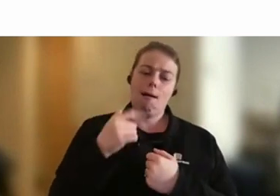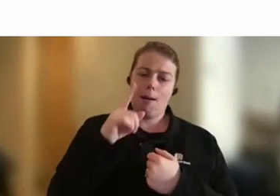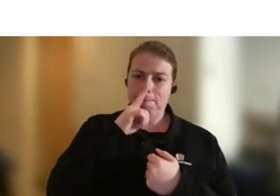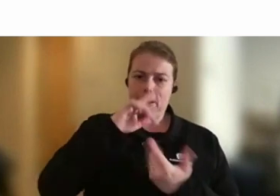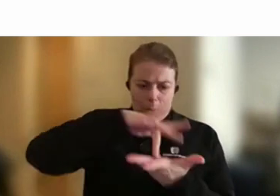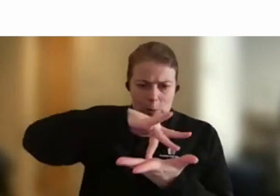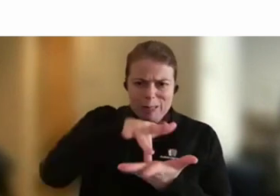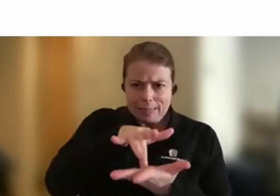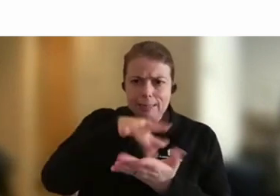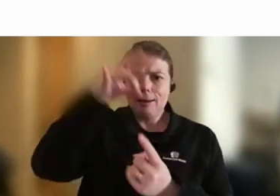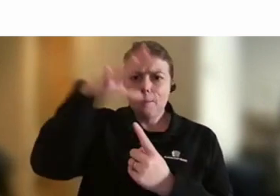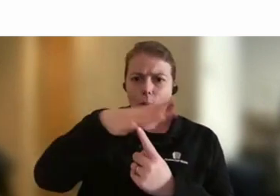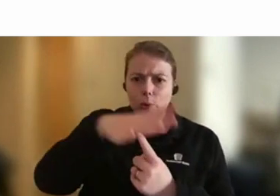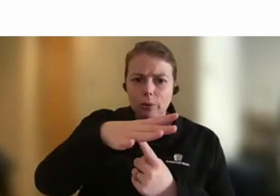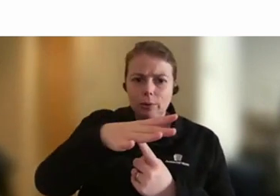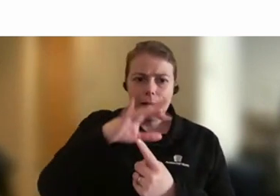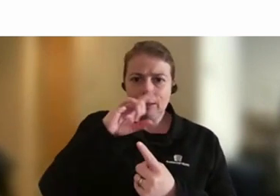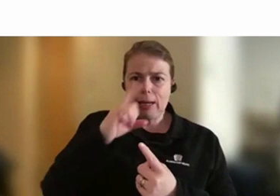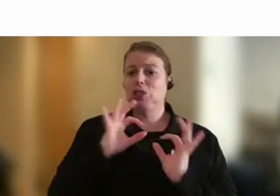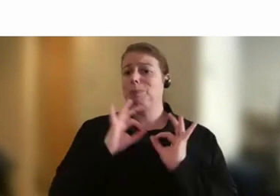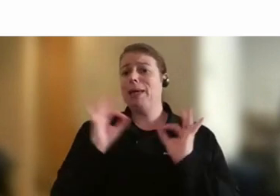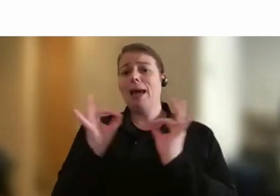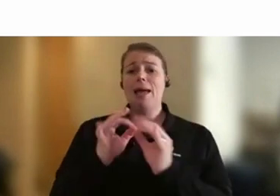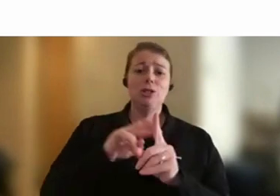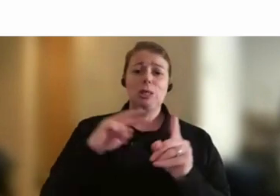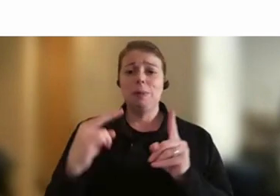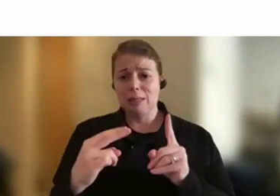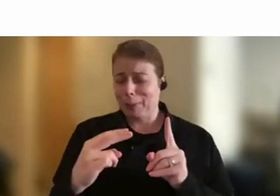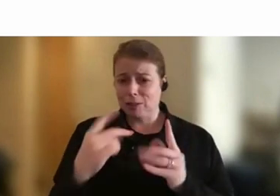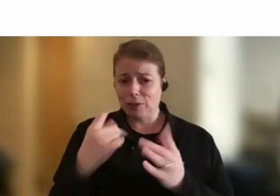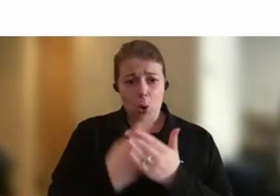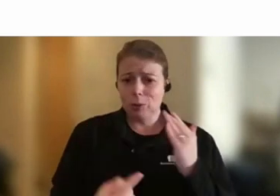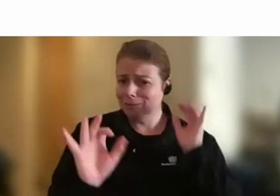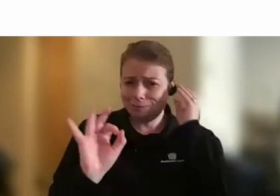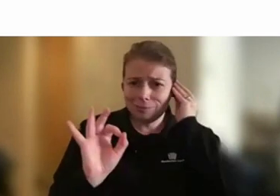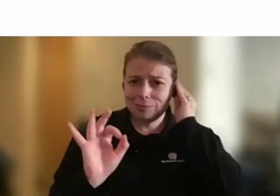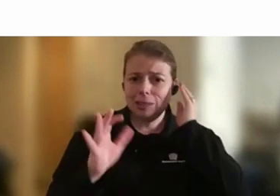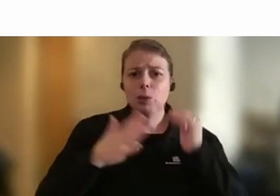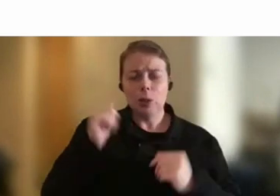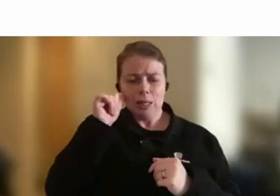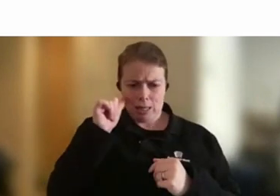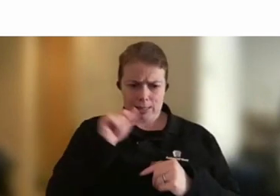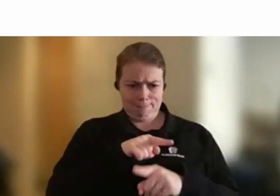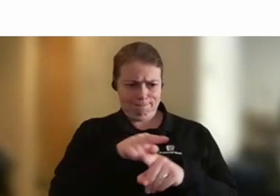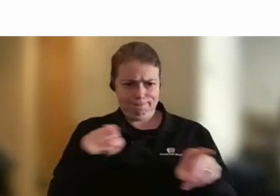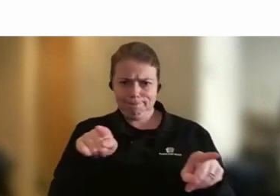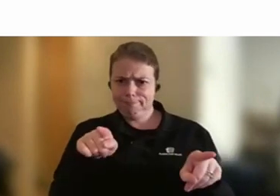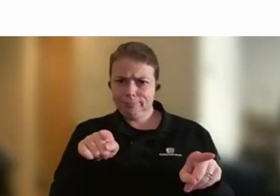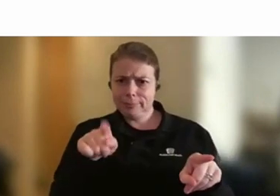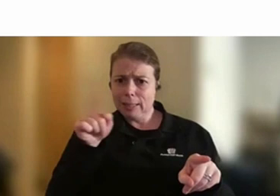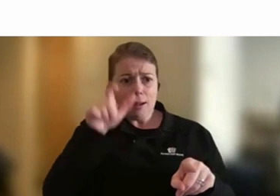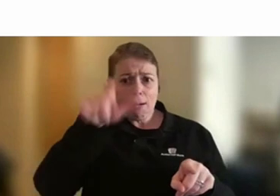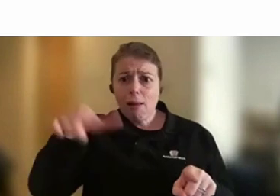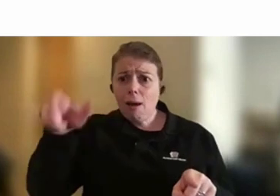And you can't just be bringing your agency kind of view to the table. You've got to be thinking about kind of what is in the best interest of the, be it the client, the